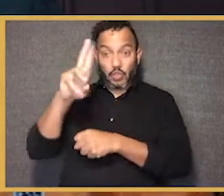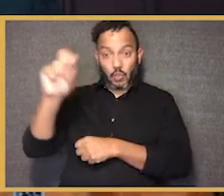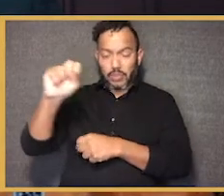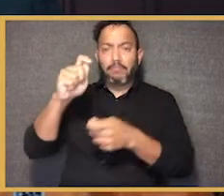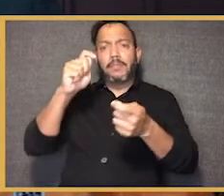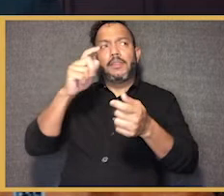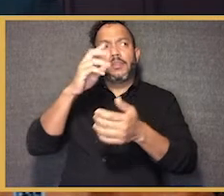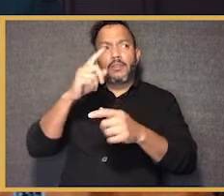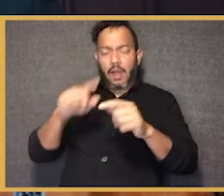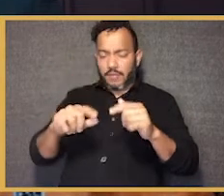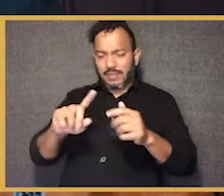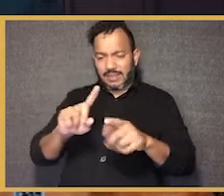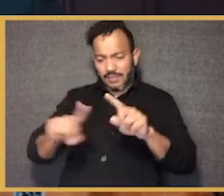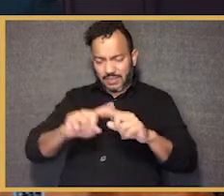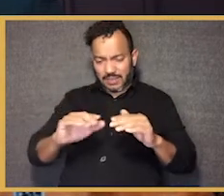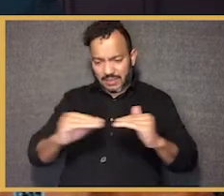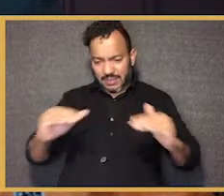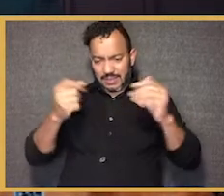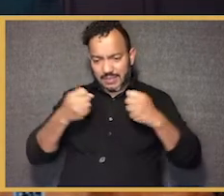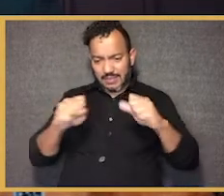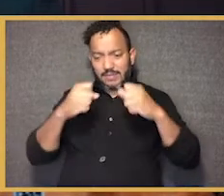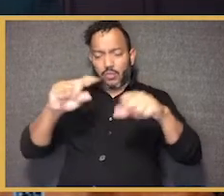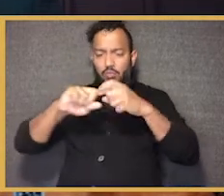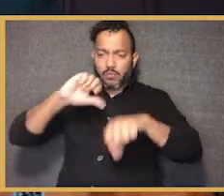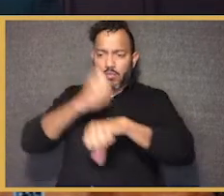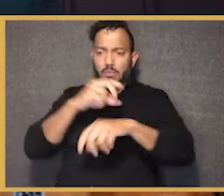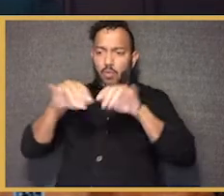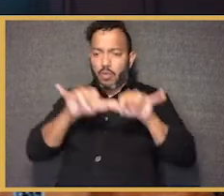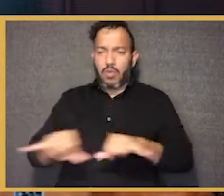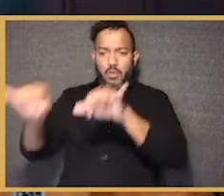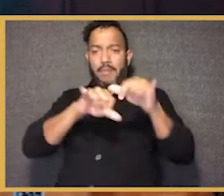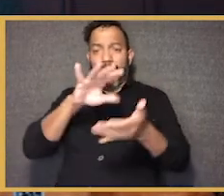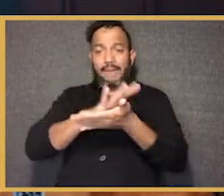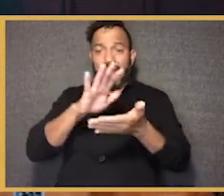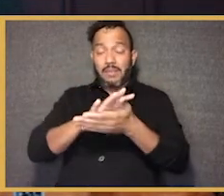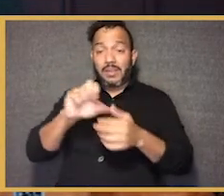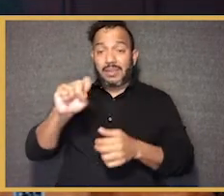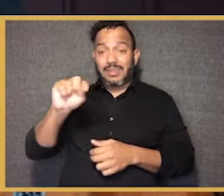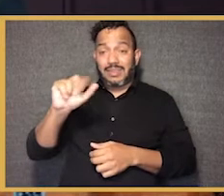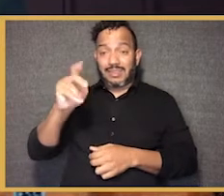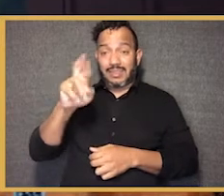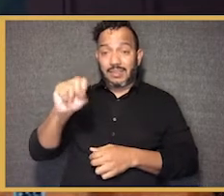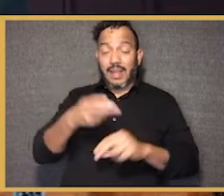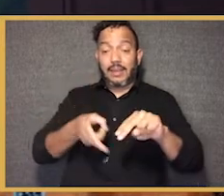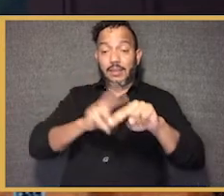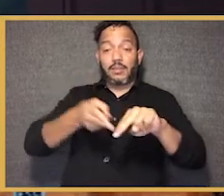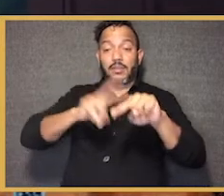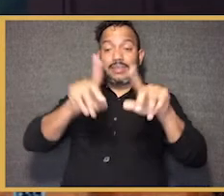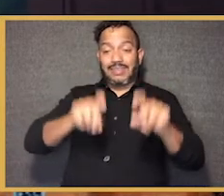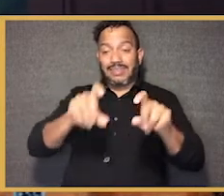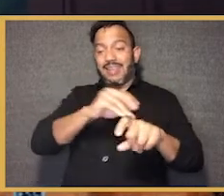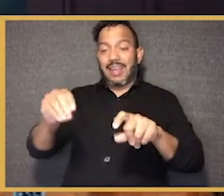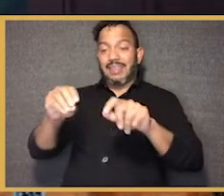years, the United States has gone through a series of escalating efforts to institute more uniform academic standards and increase